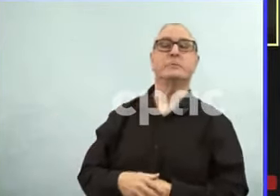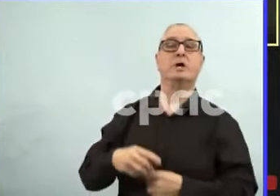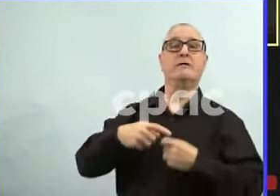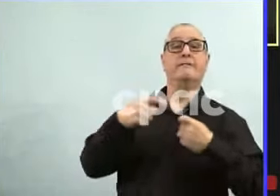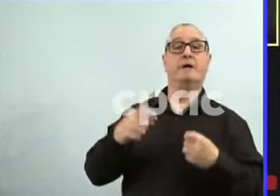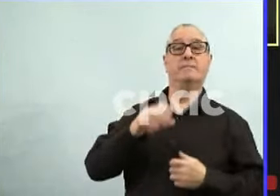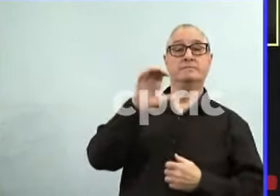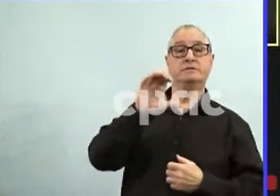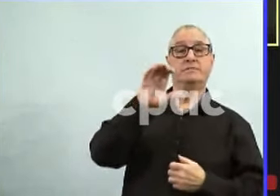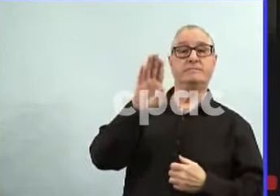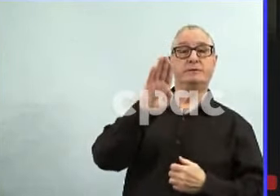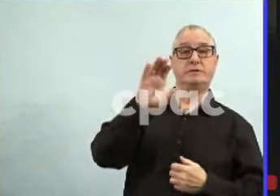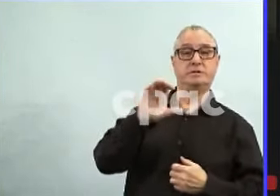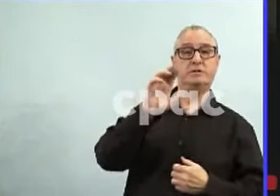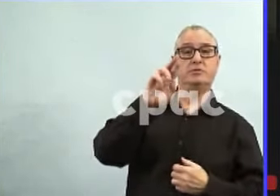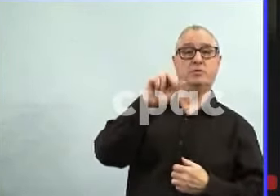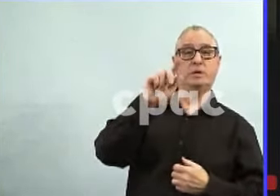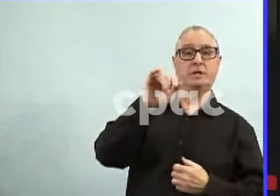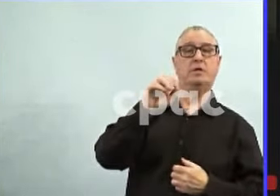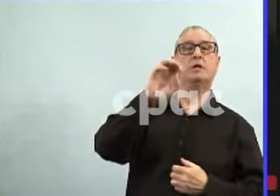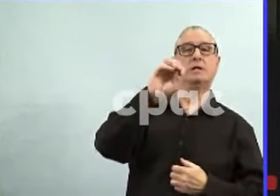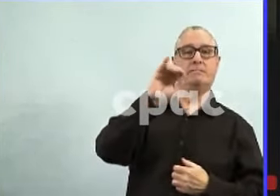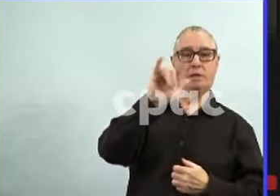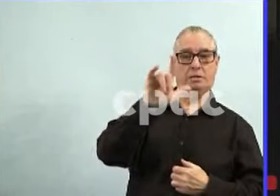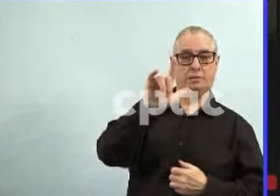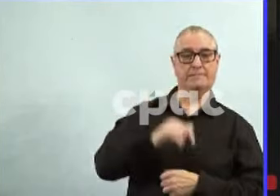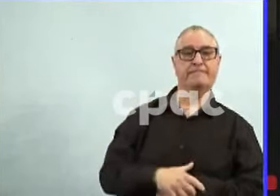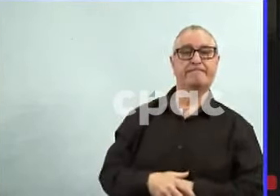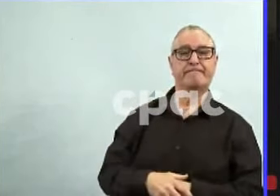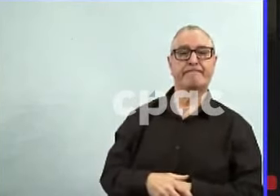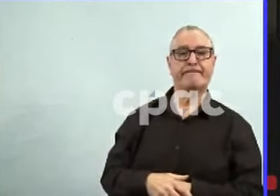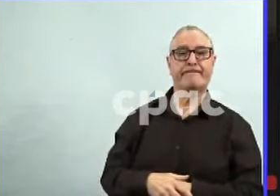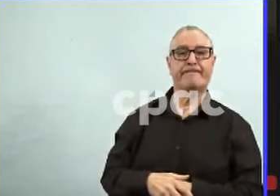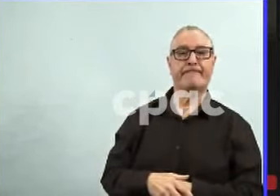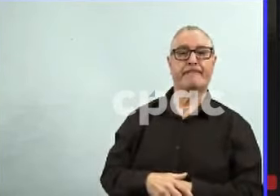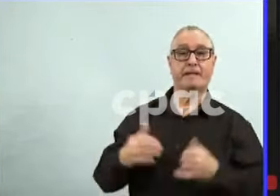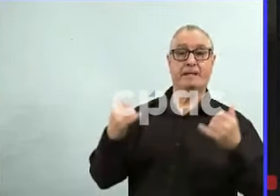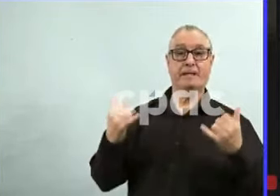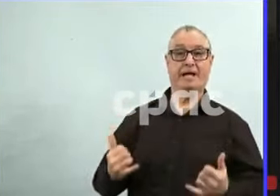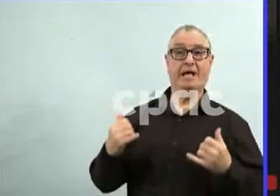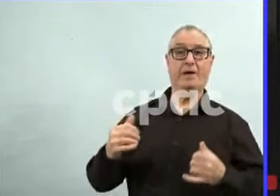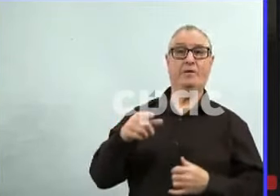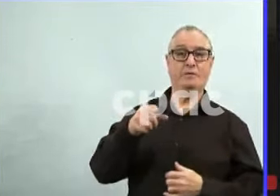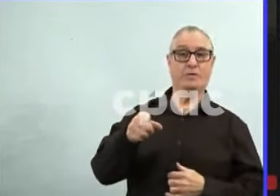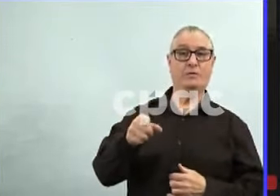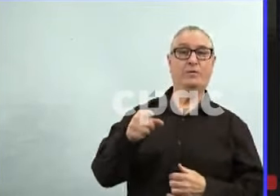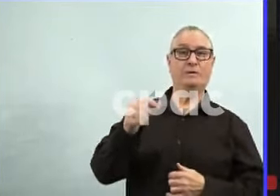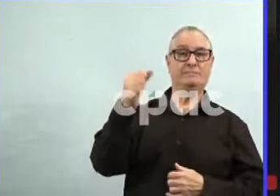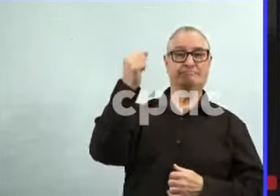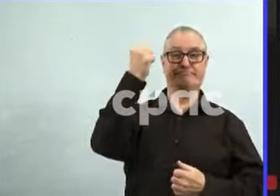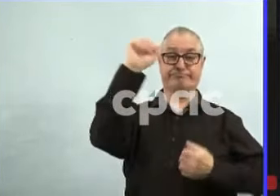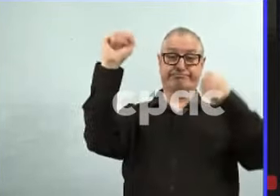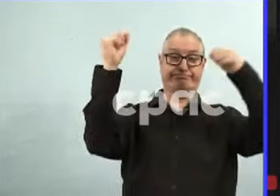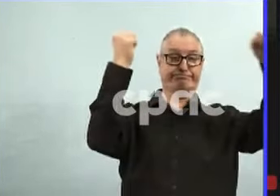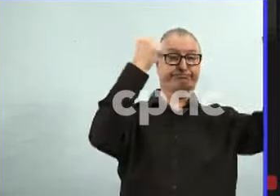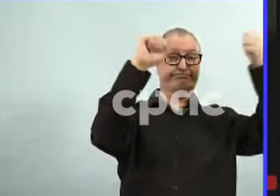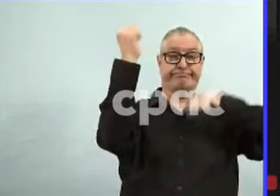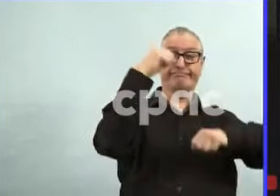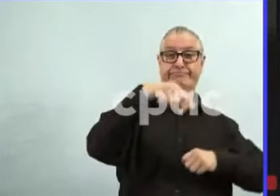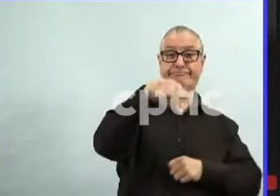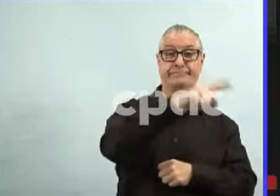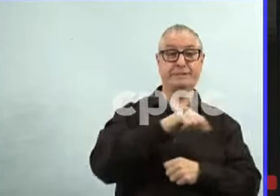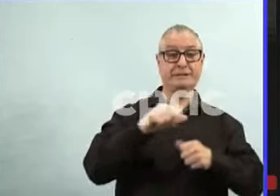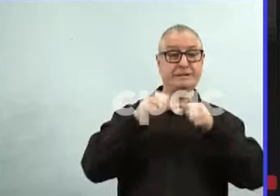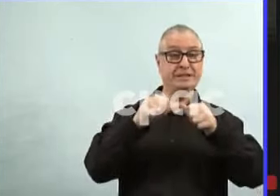Hi there. I was just wondering, do the protests that are still going on for six days outside of the legislature